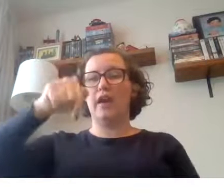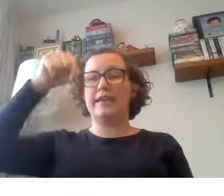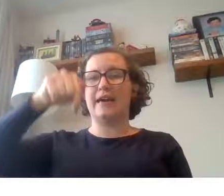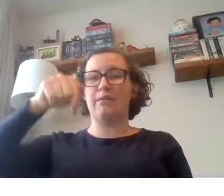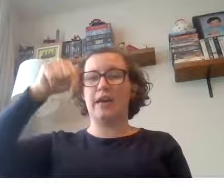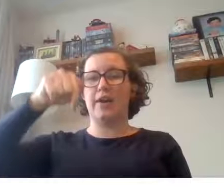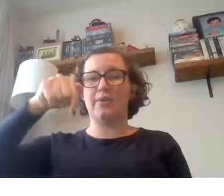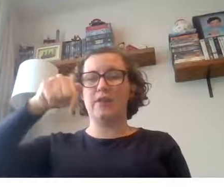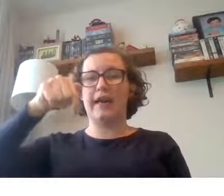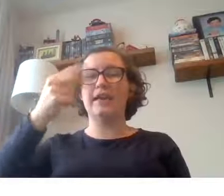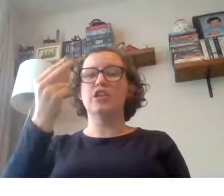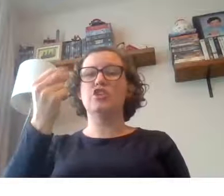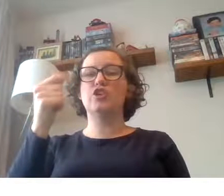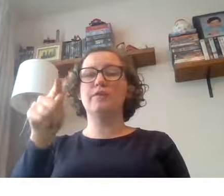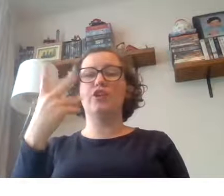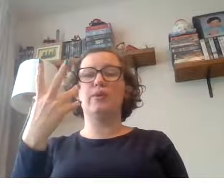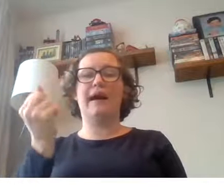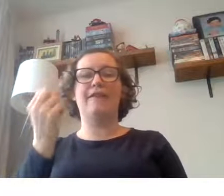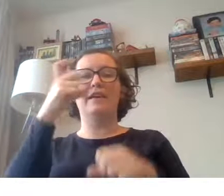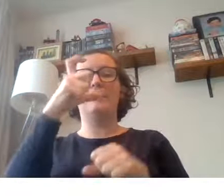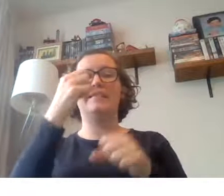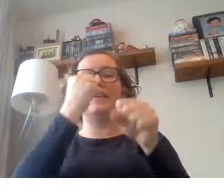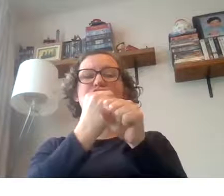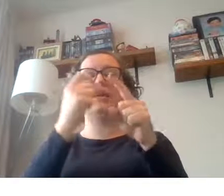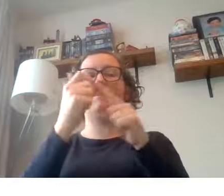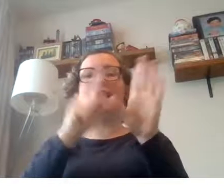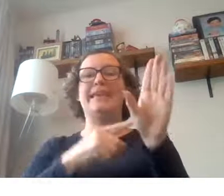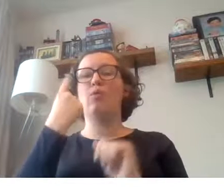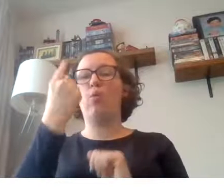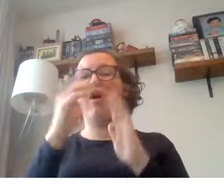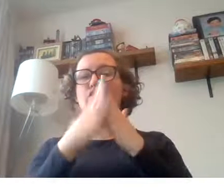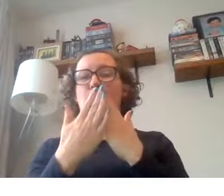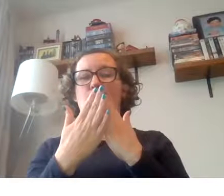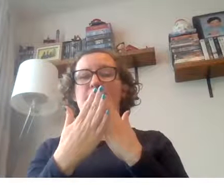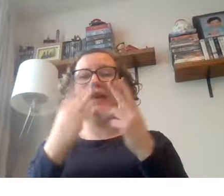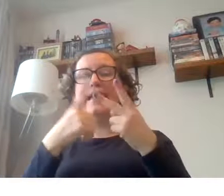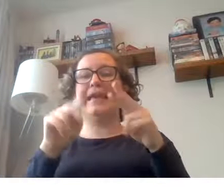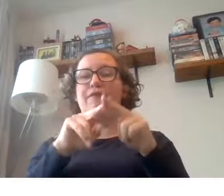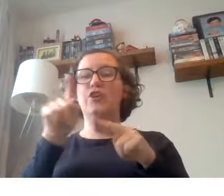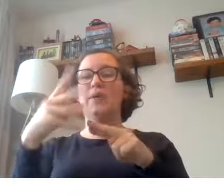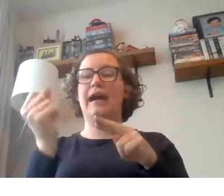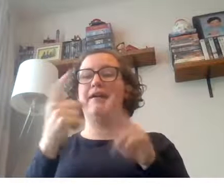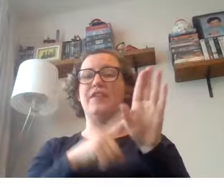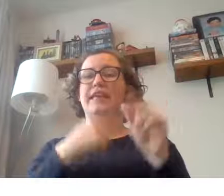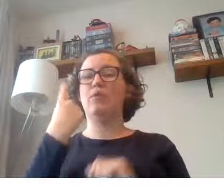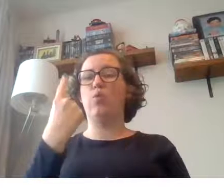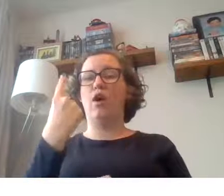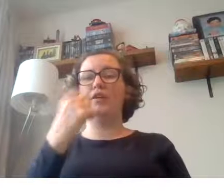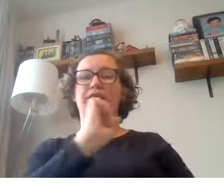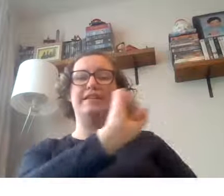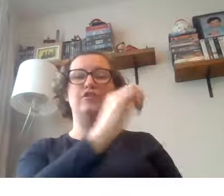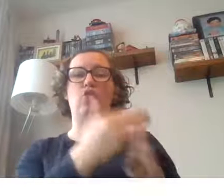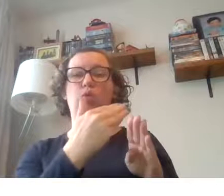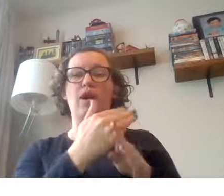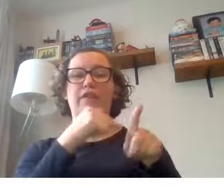book like down below okay some of you have the cgp year one book if you have the year